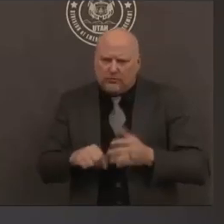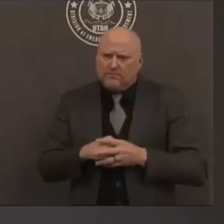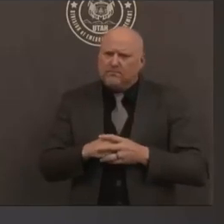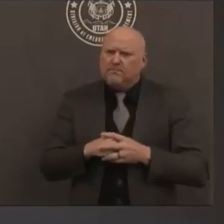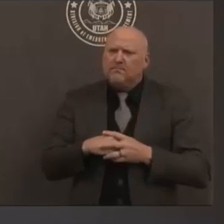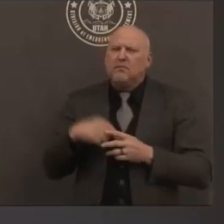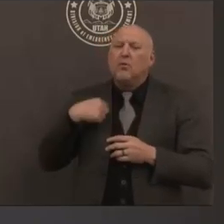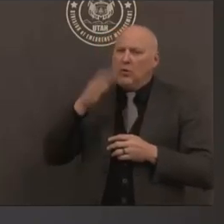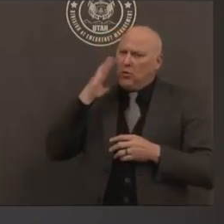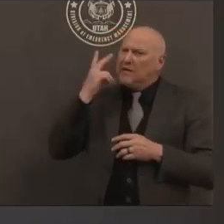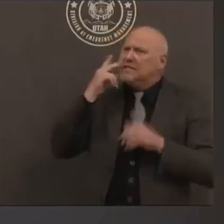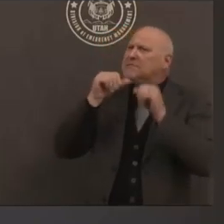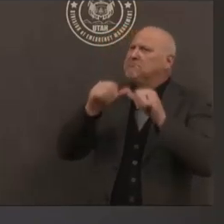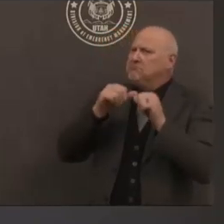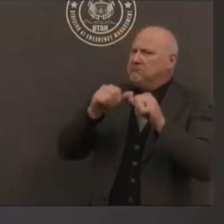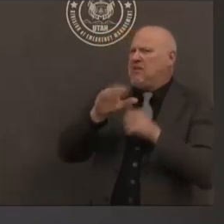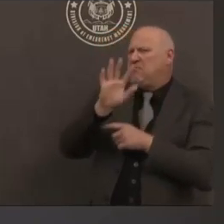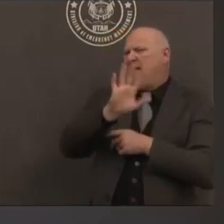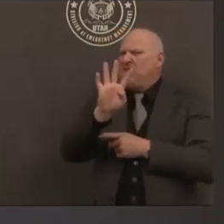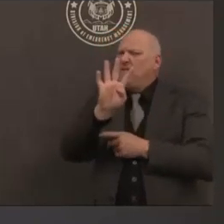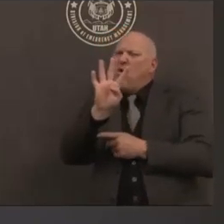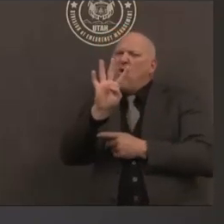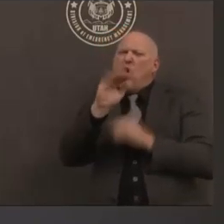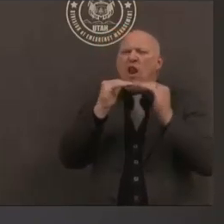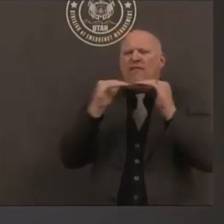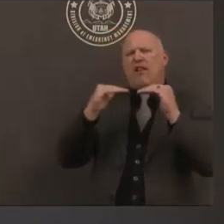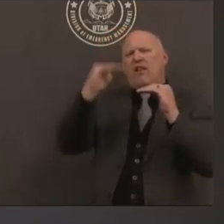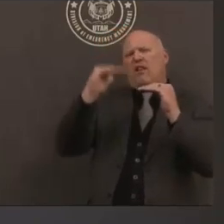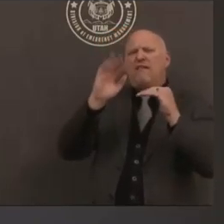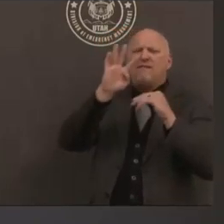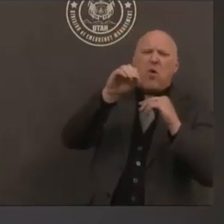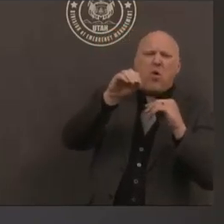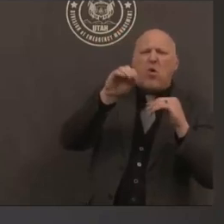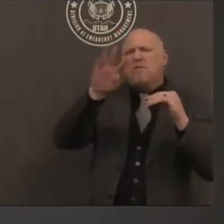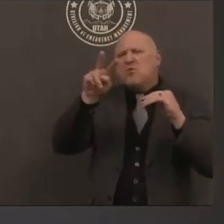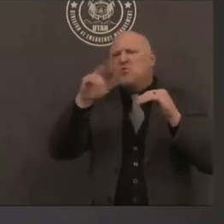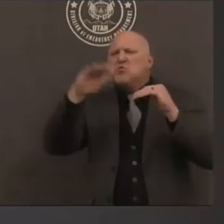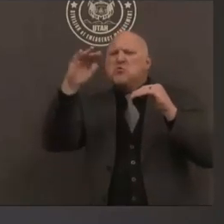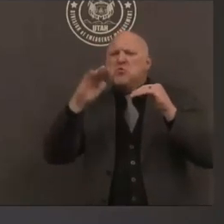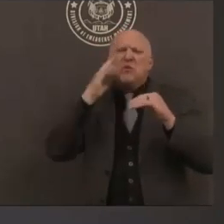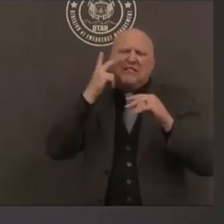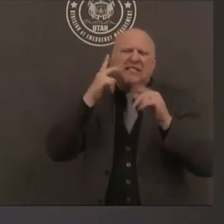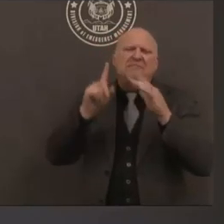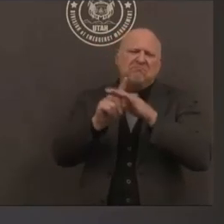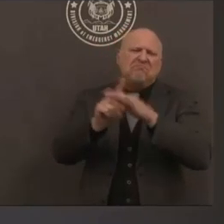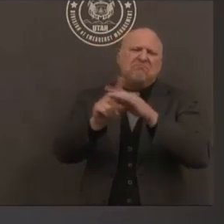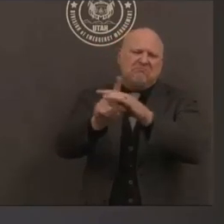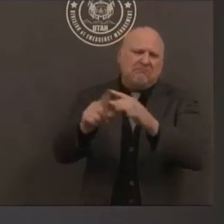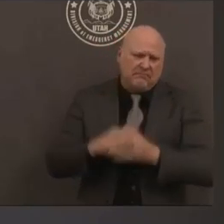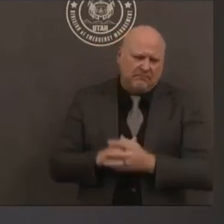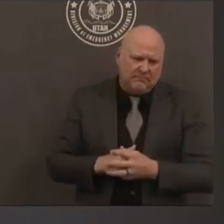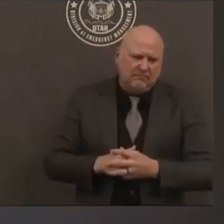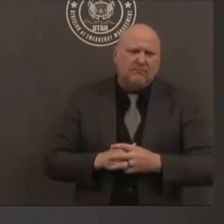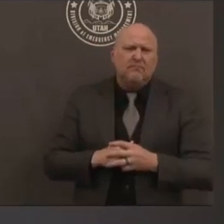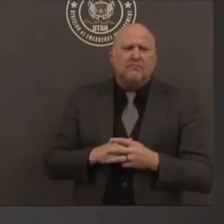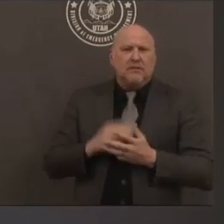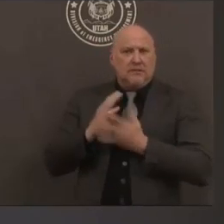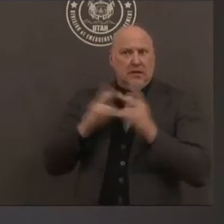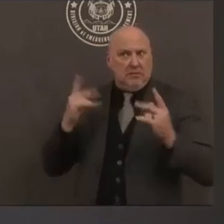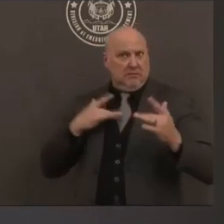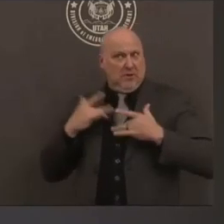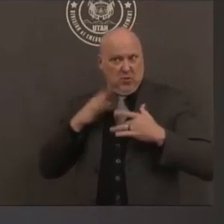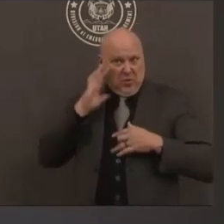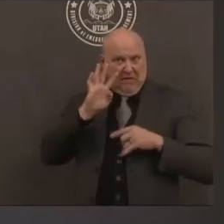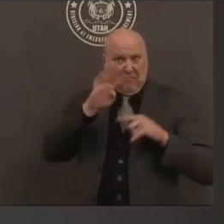um some people feel like they're actually getting bigger and the way that we look at it is in the very beginning of the the first earthquake we